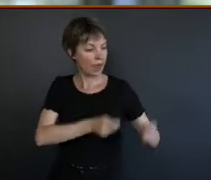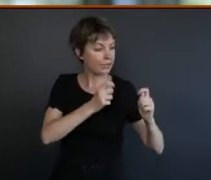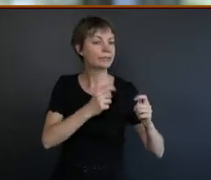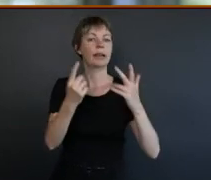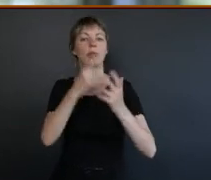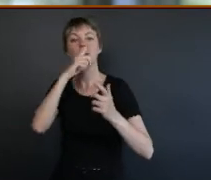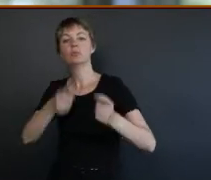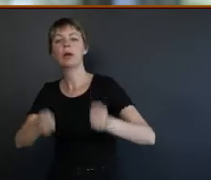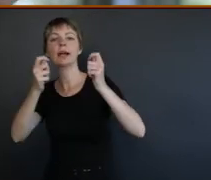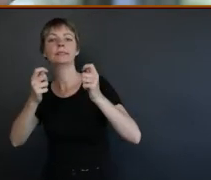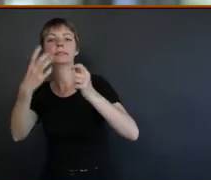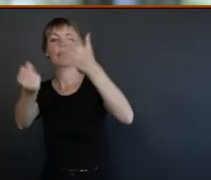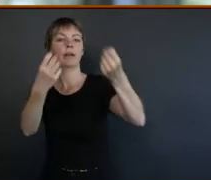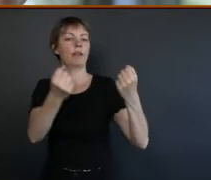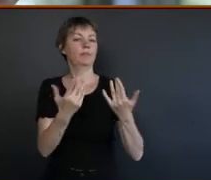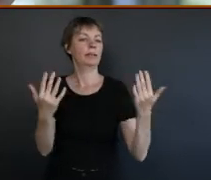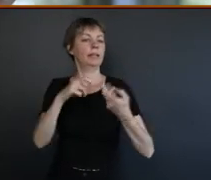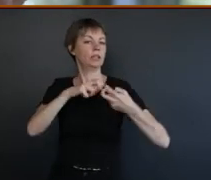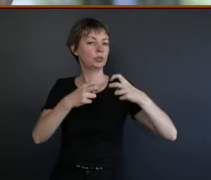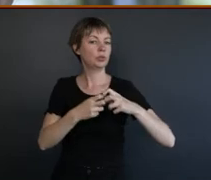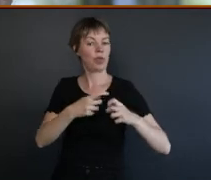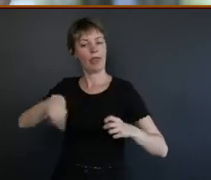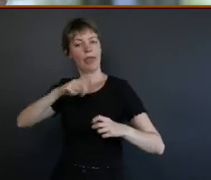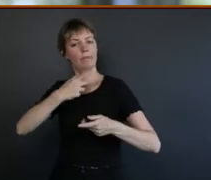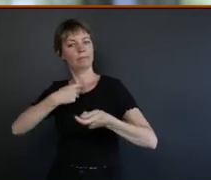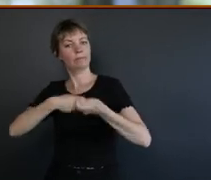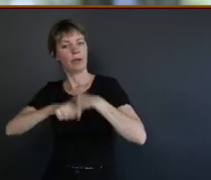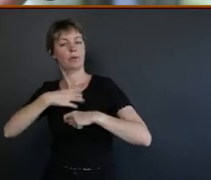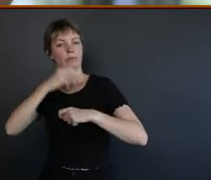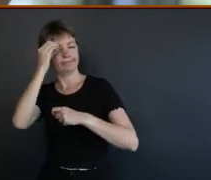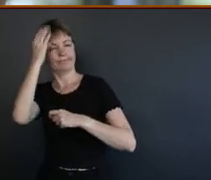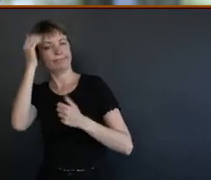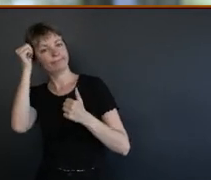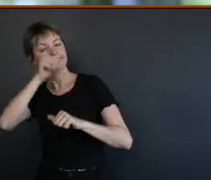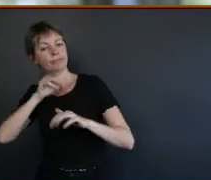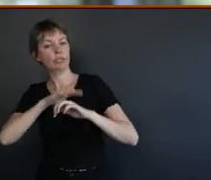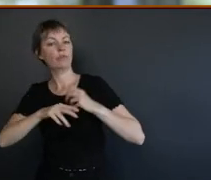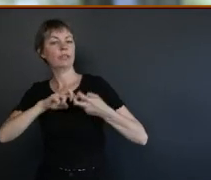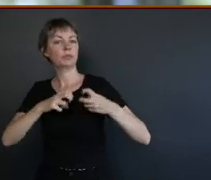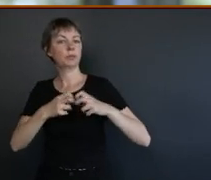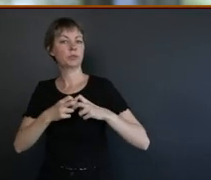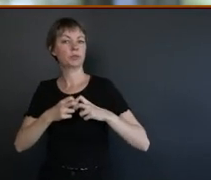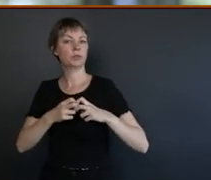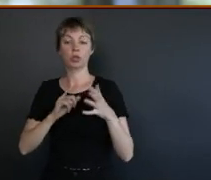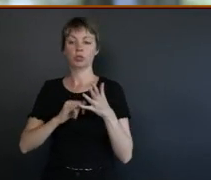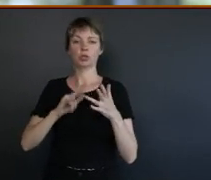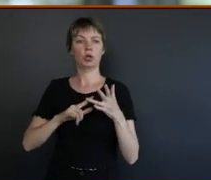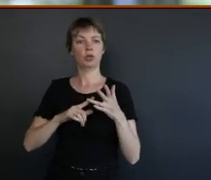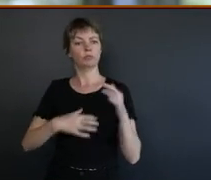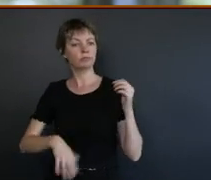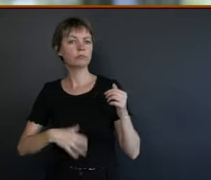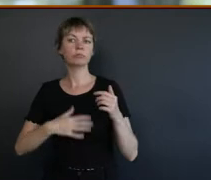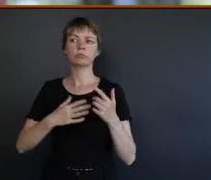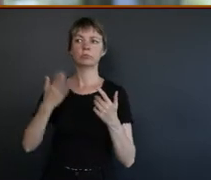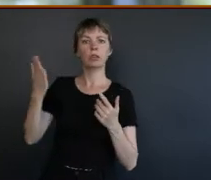So in that sort of broader realm, mean, clearly it's frustrating that our institutions of government are